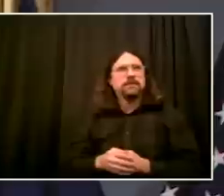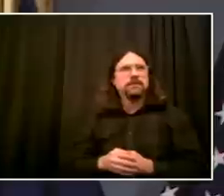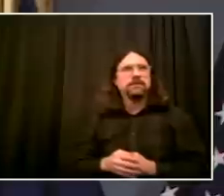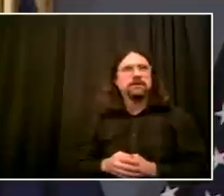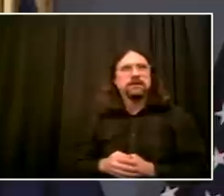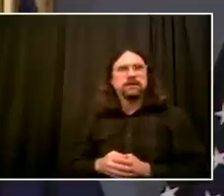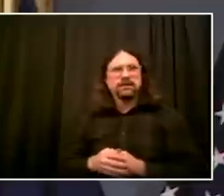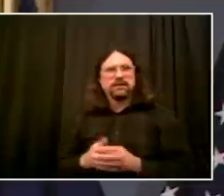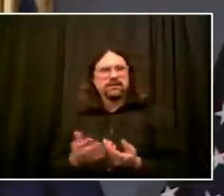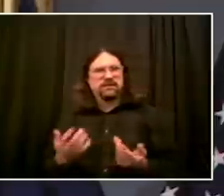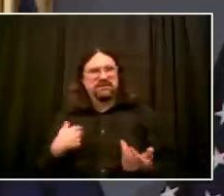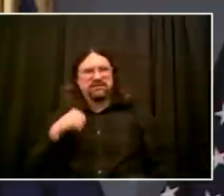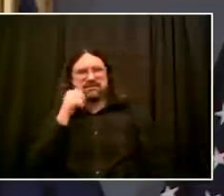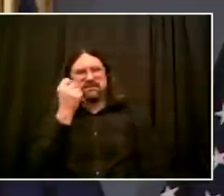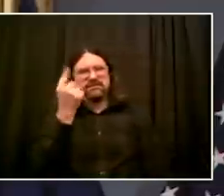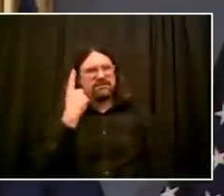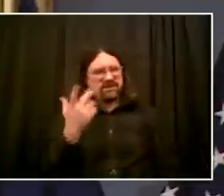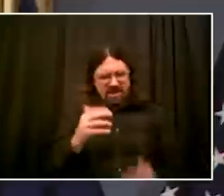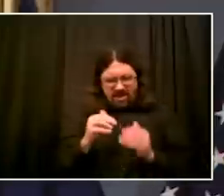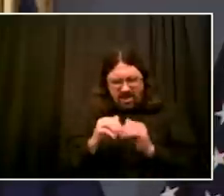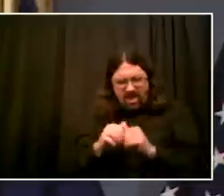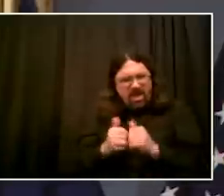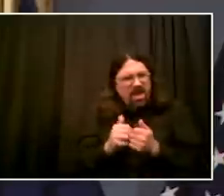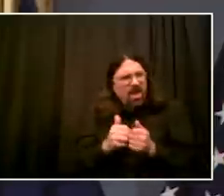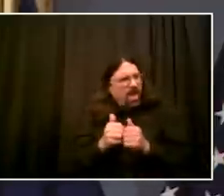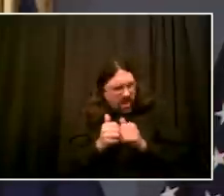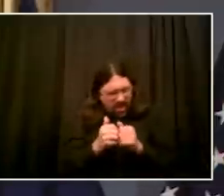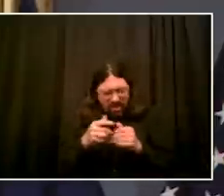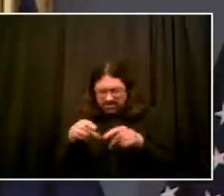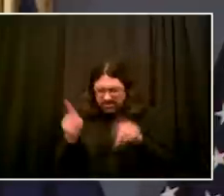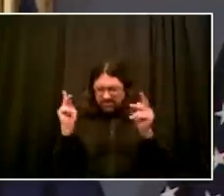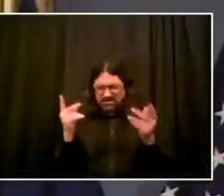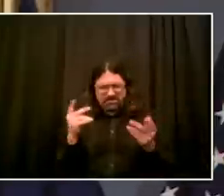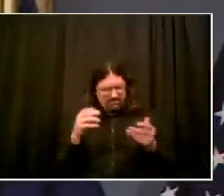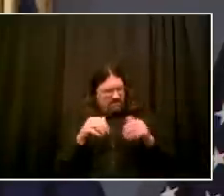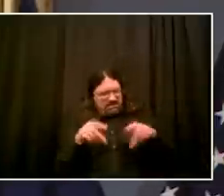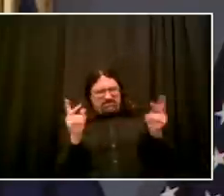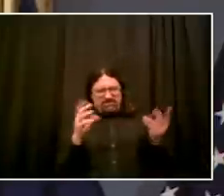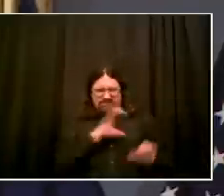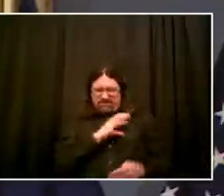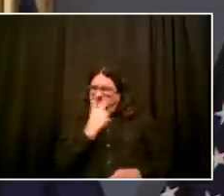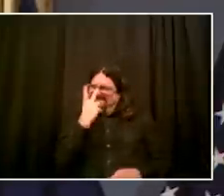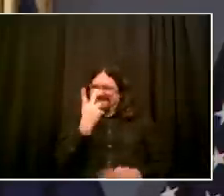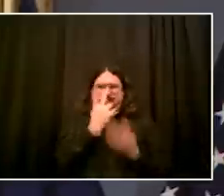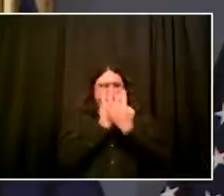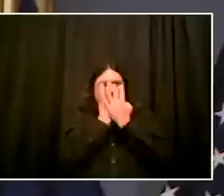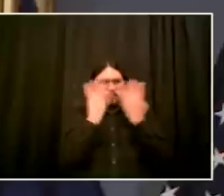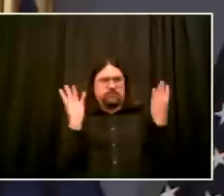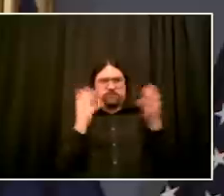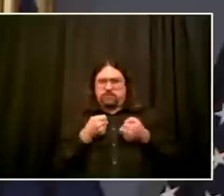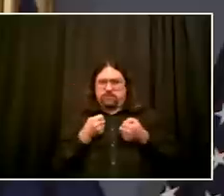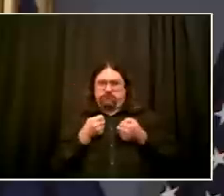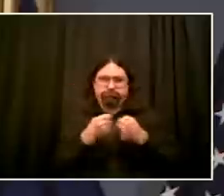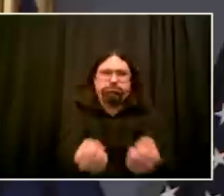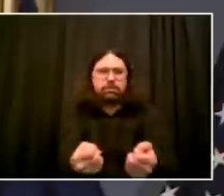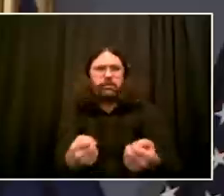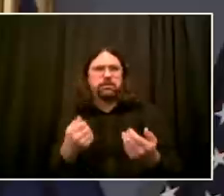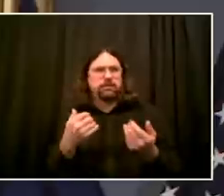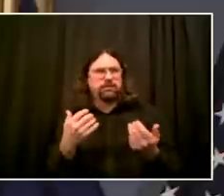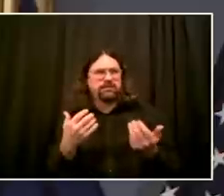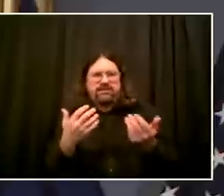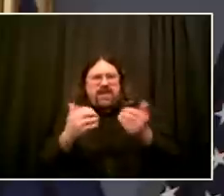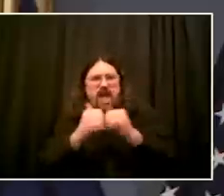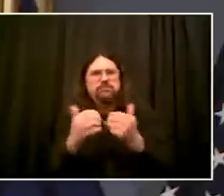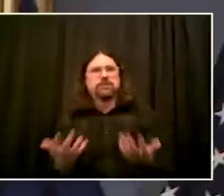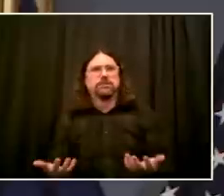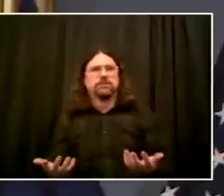So, Yoav, we are going to fully investigate that incident. I want to be clear. It has to be investigated systematically. Everything